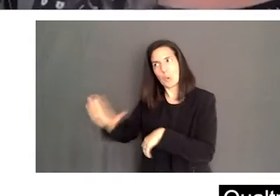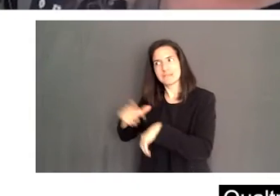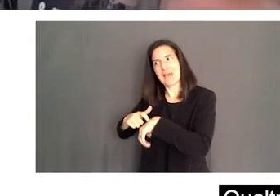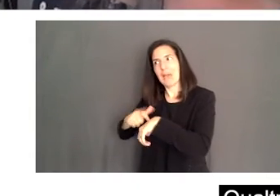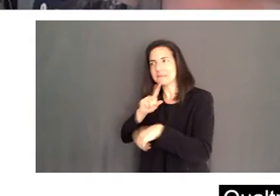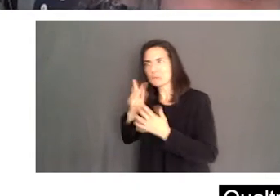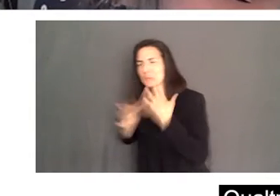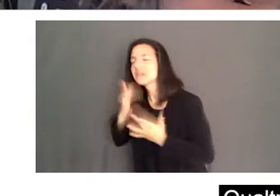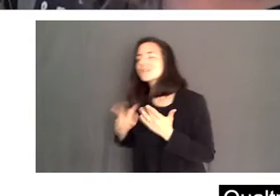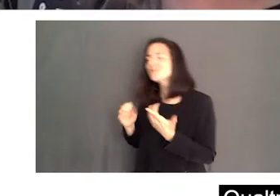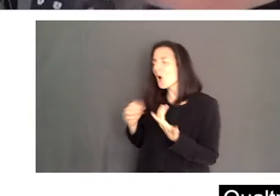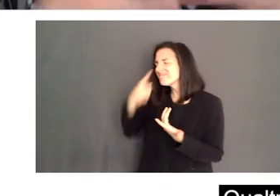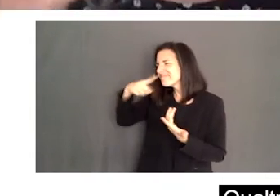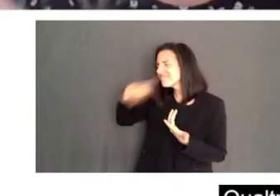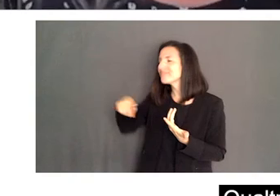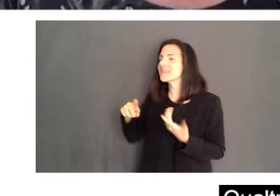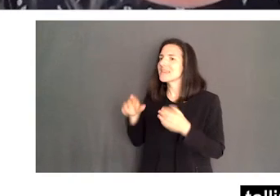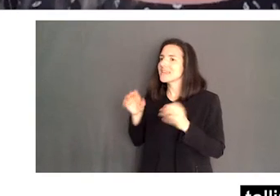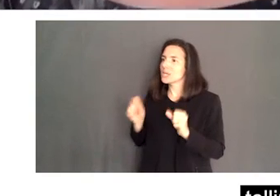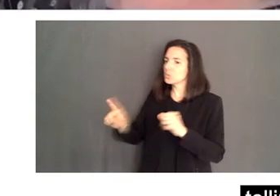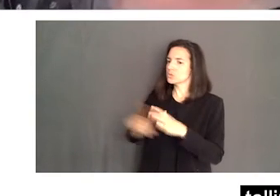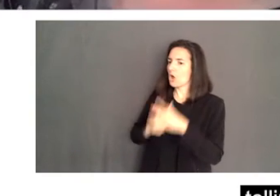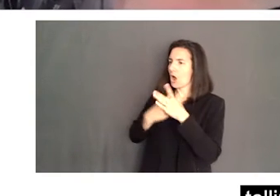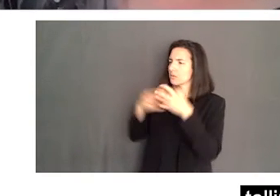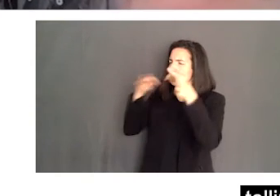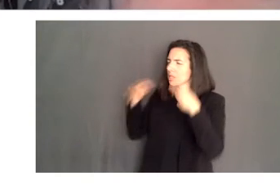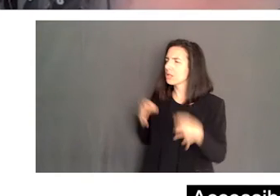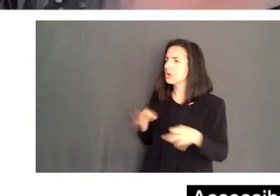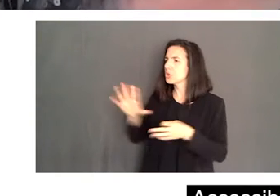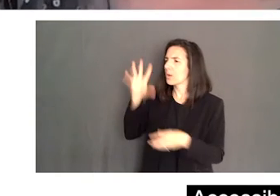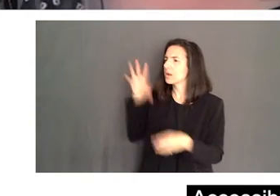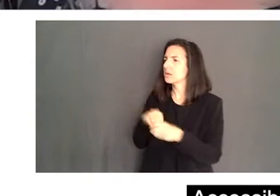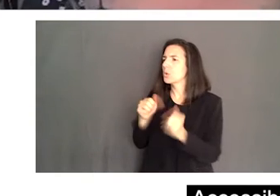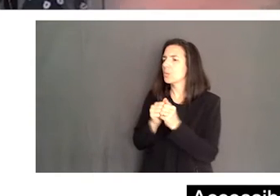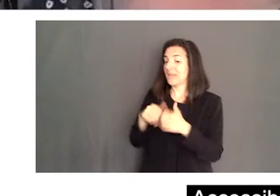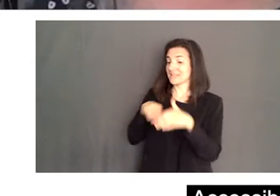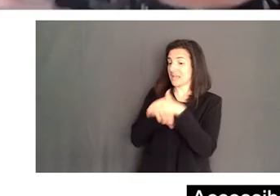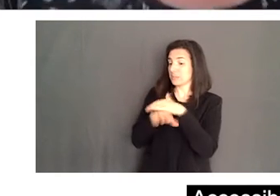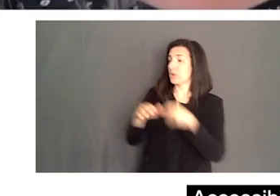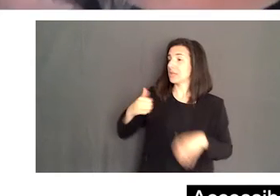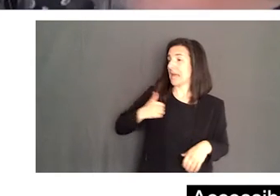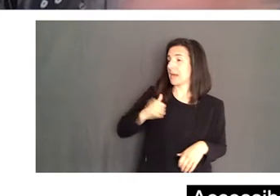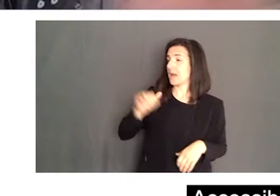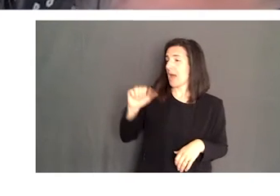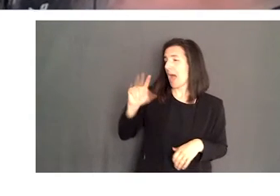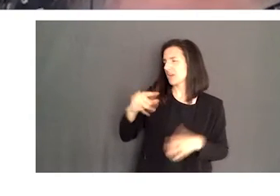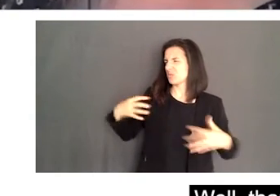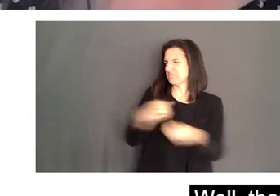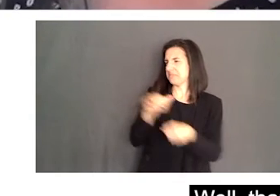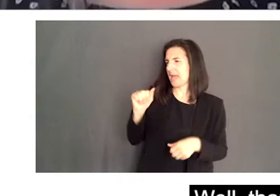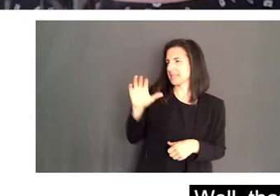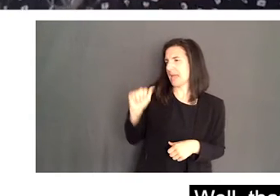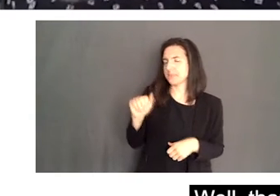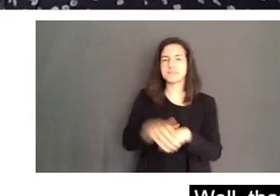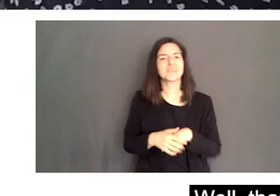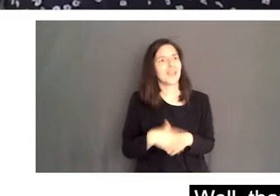Qualtrough, if I may, can you start us off by telling us about your involvement in the Accessible Canada Act, or as we call it, the ACA? Well,